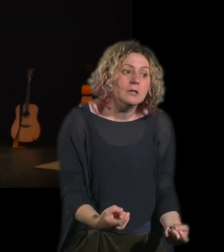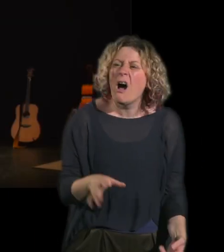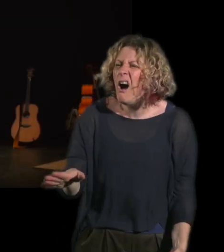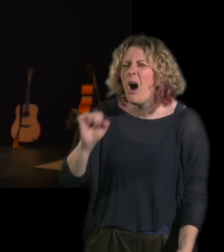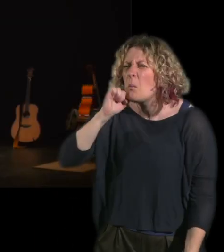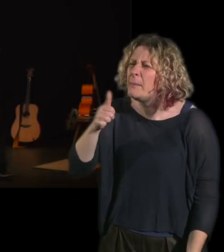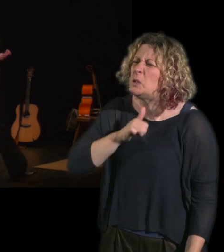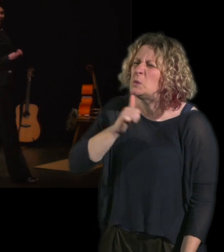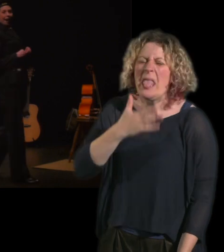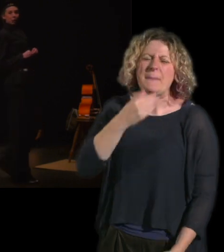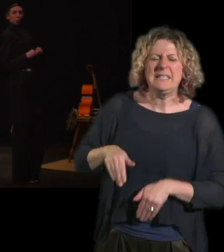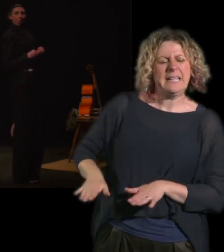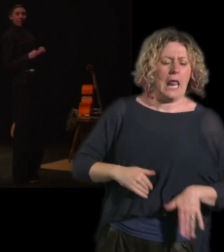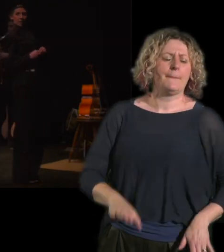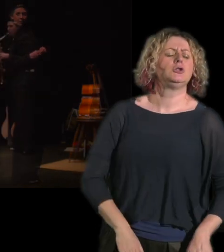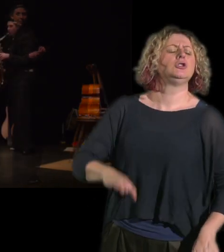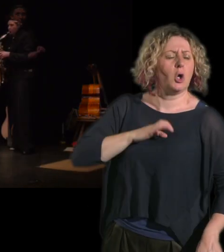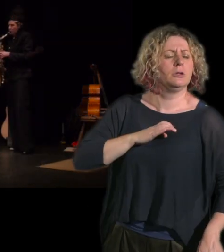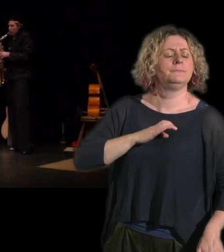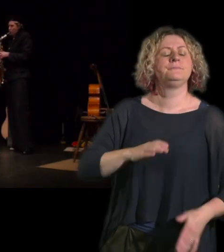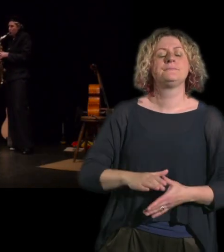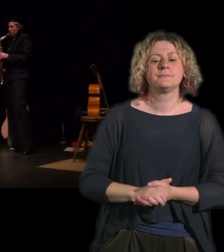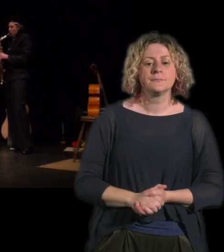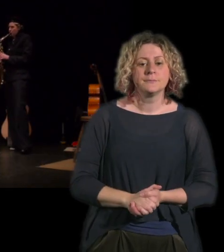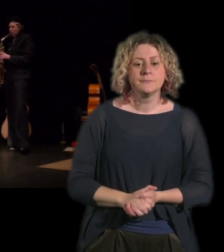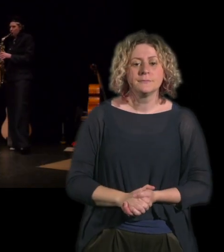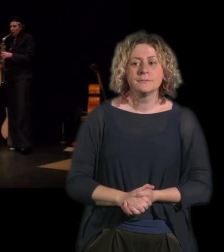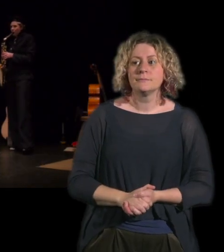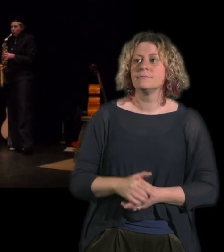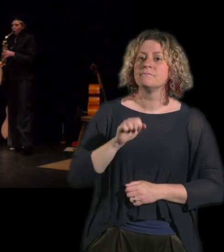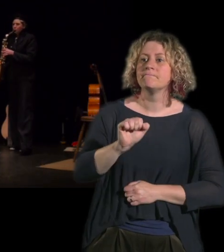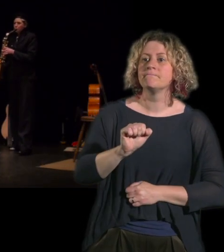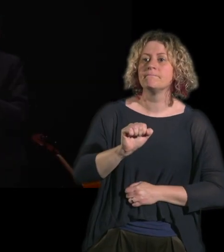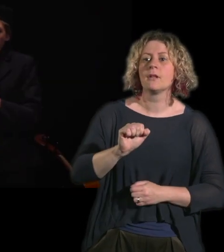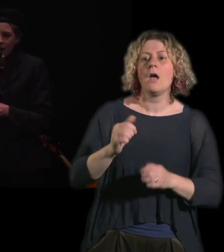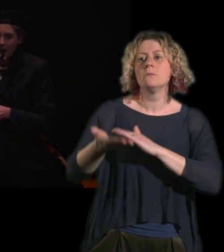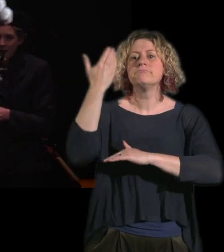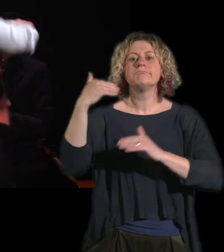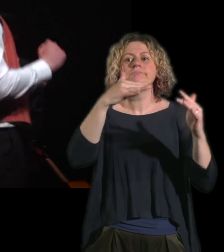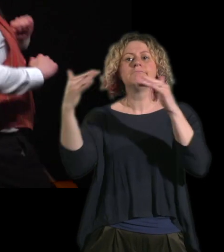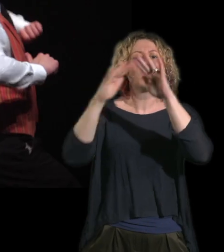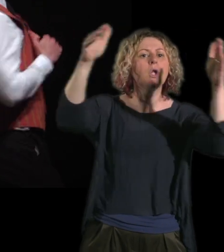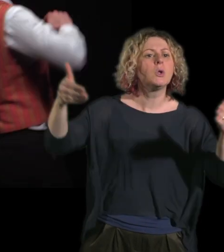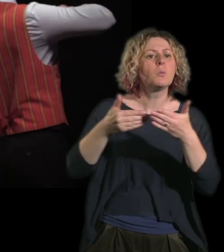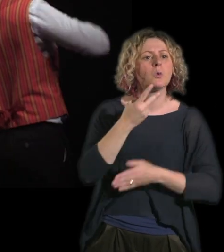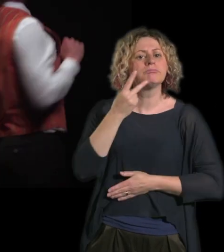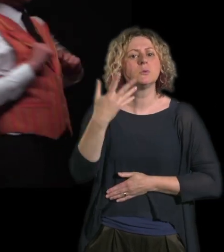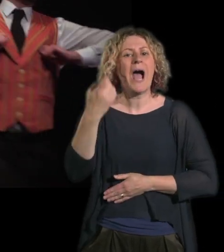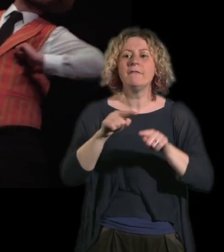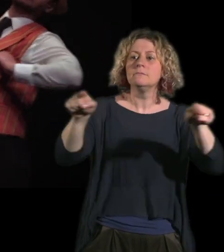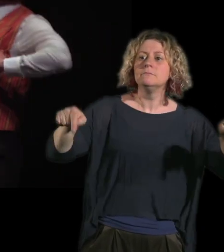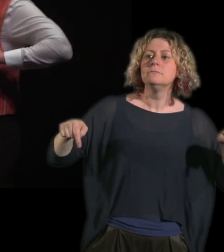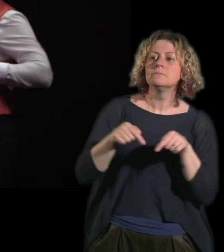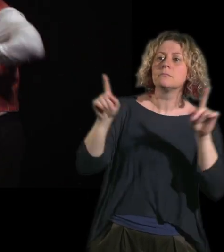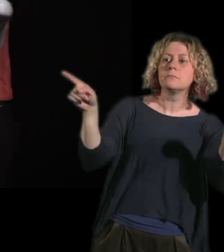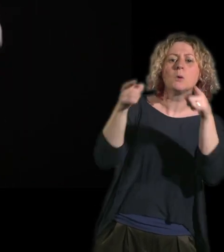And we'll get used to the sailors, Lily. Anyway, I am sure of it. Look up, come. Keep mum. We'll have big mascots lives. Watch